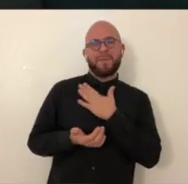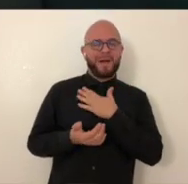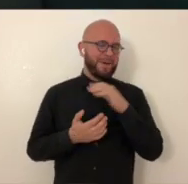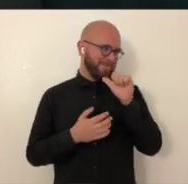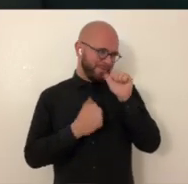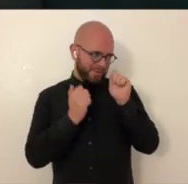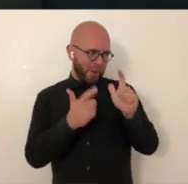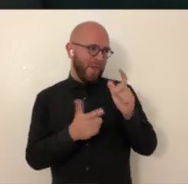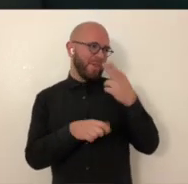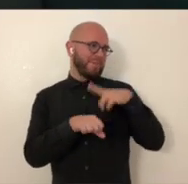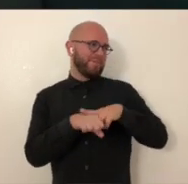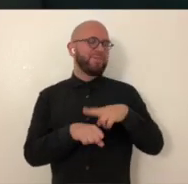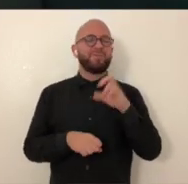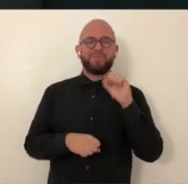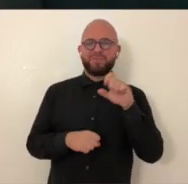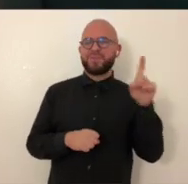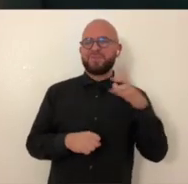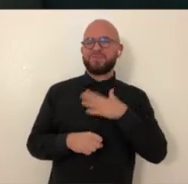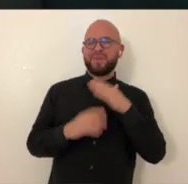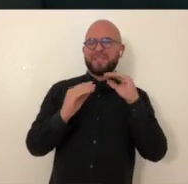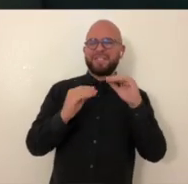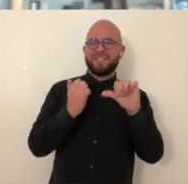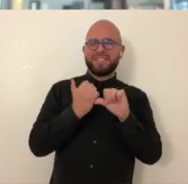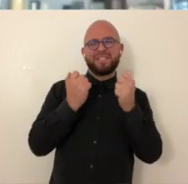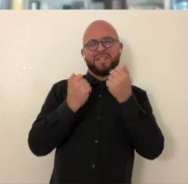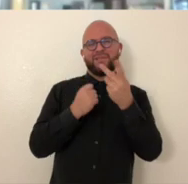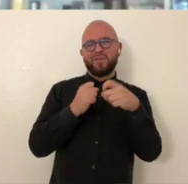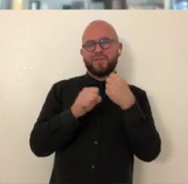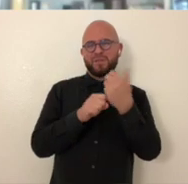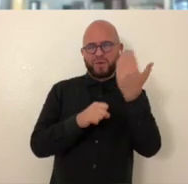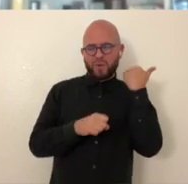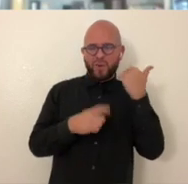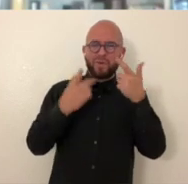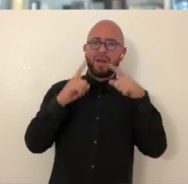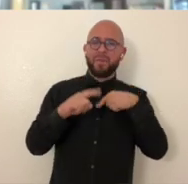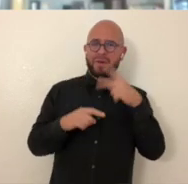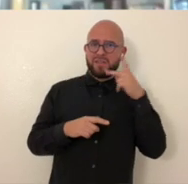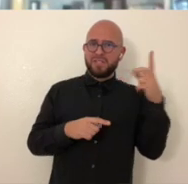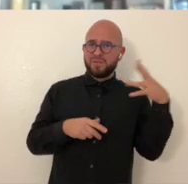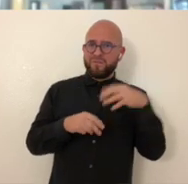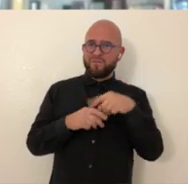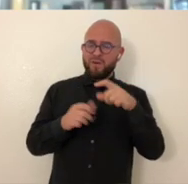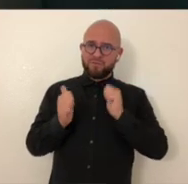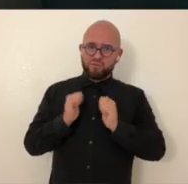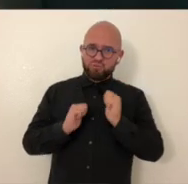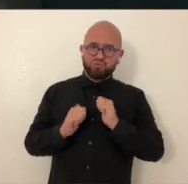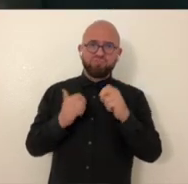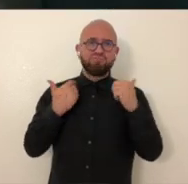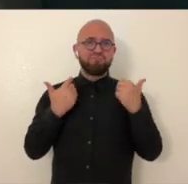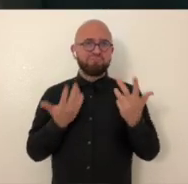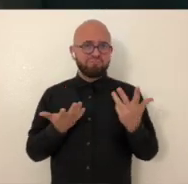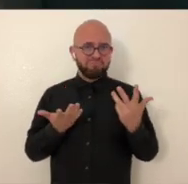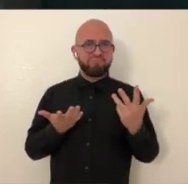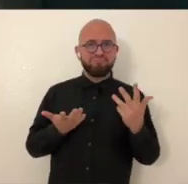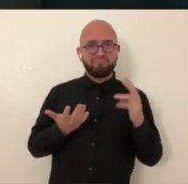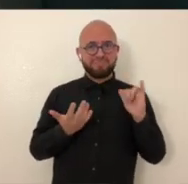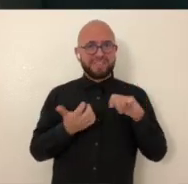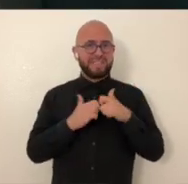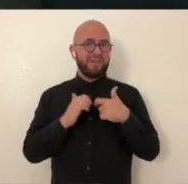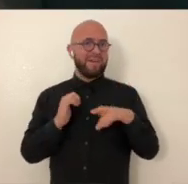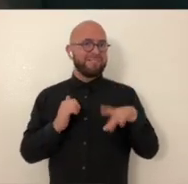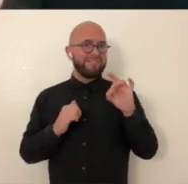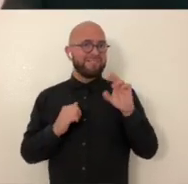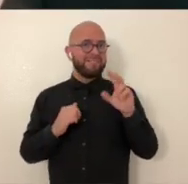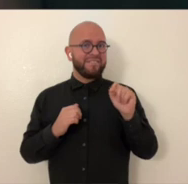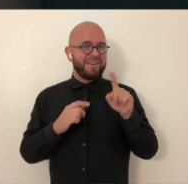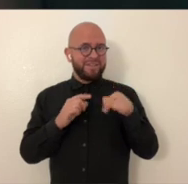So those are yours. Well, some of them are mine. Not all. She a teaching assistant a few years ago and I saw that she had been part